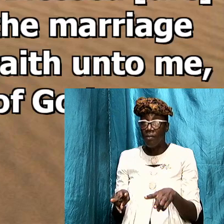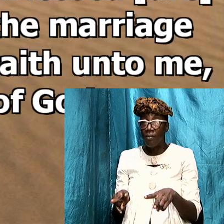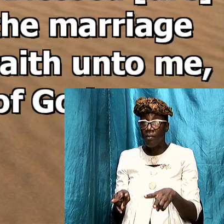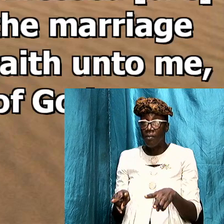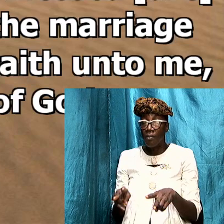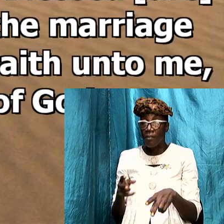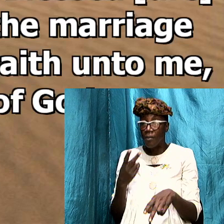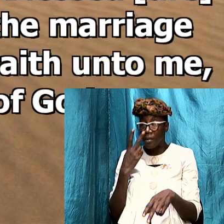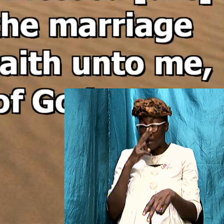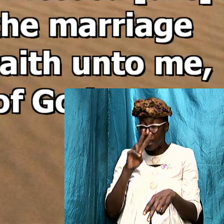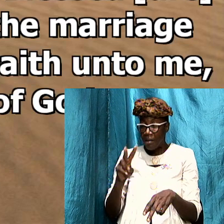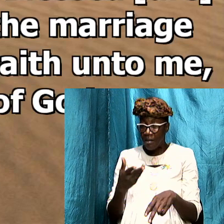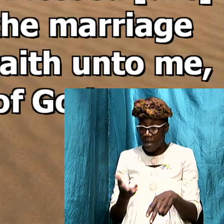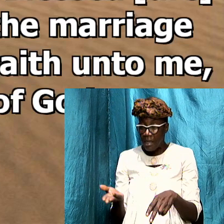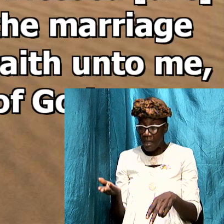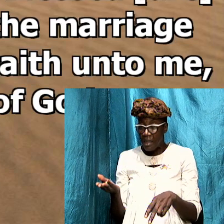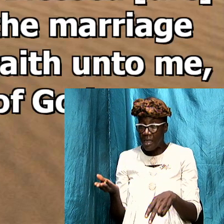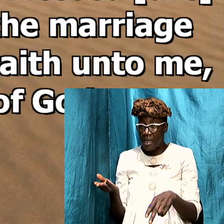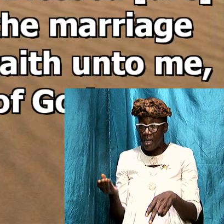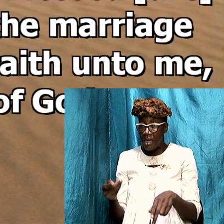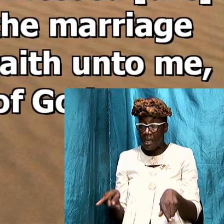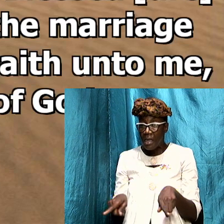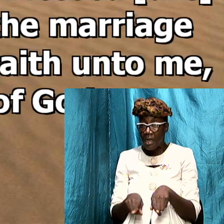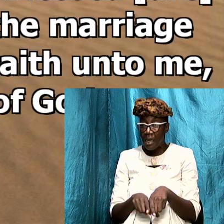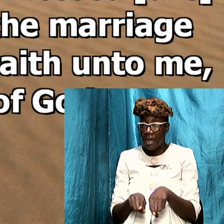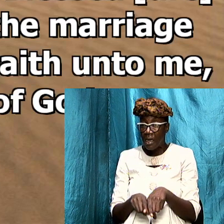see the thing as